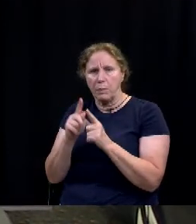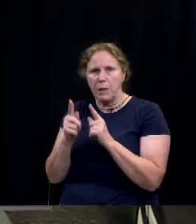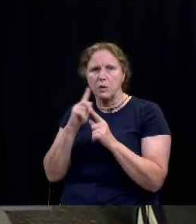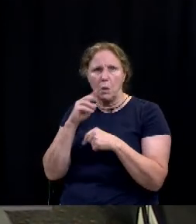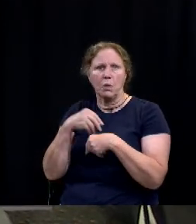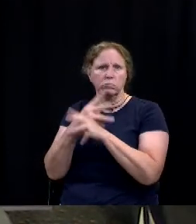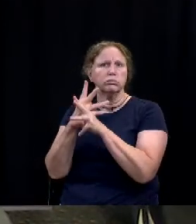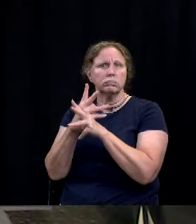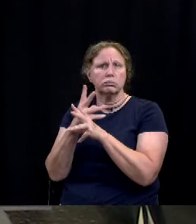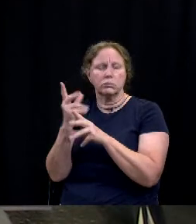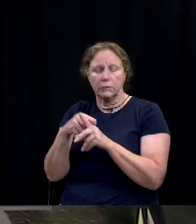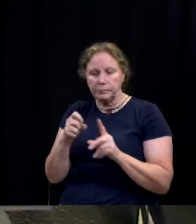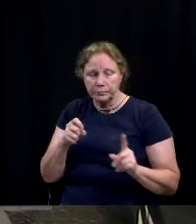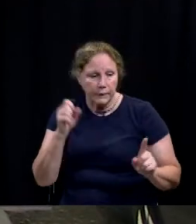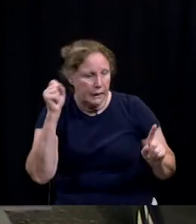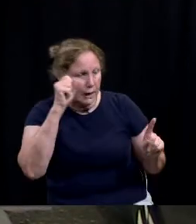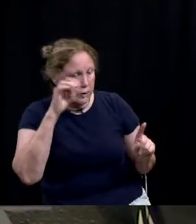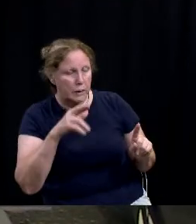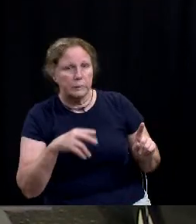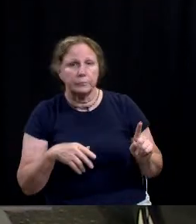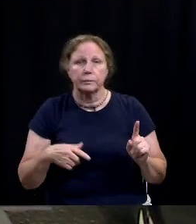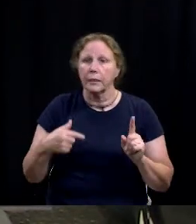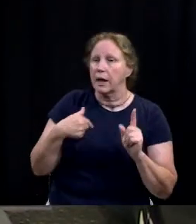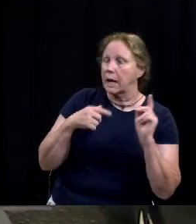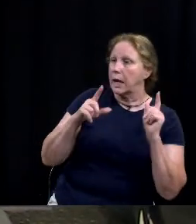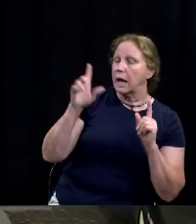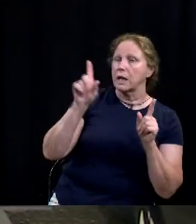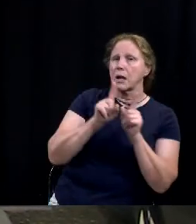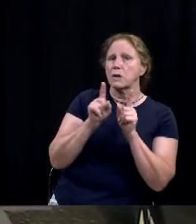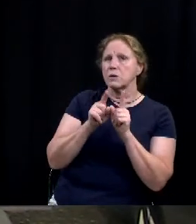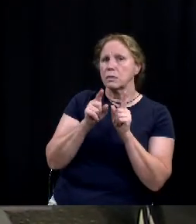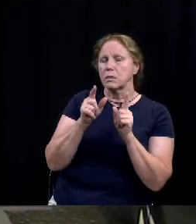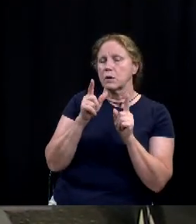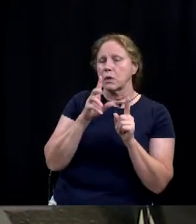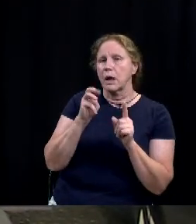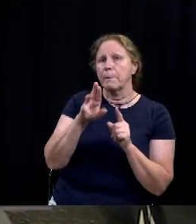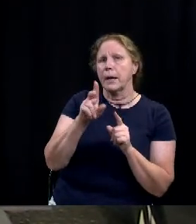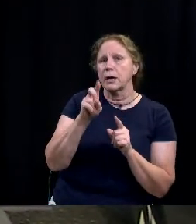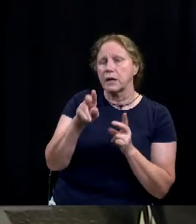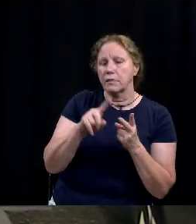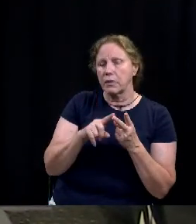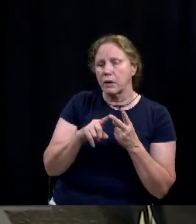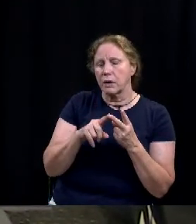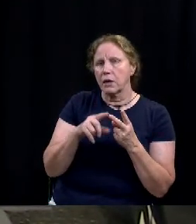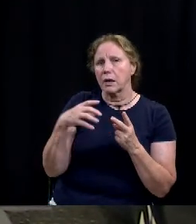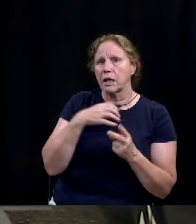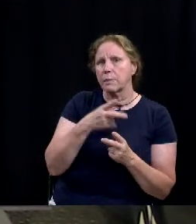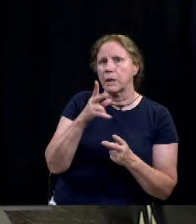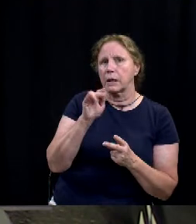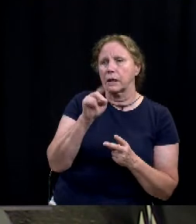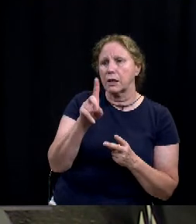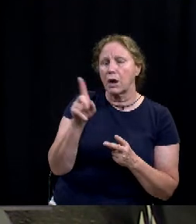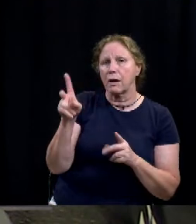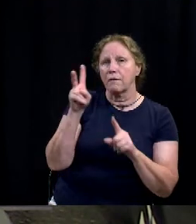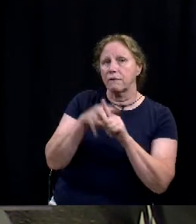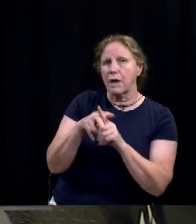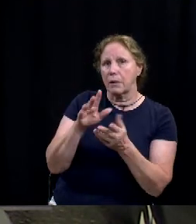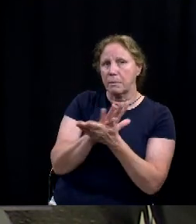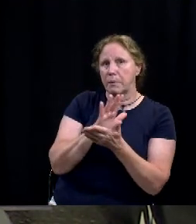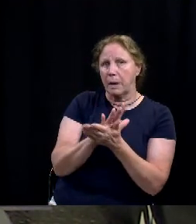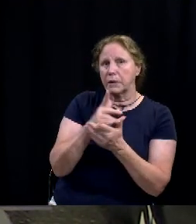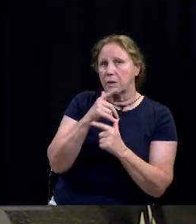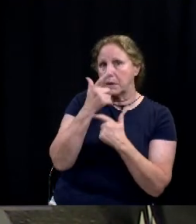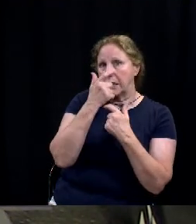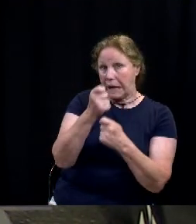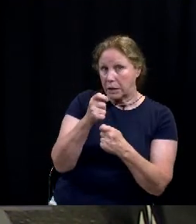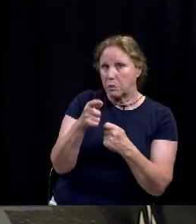yes sir mayor and council um mayor deaver and council member canard about affidavit substantial interest on